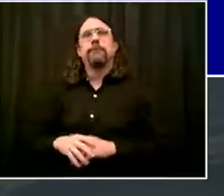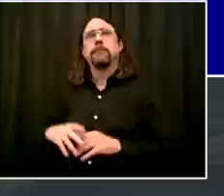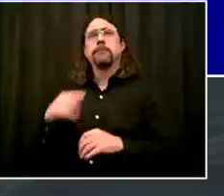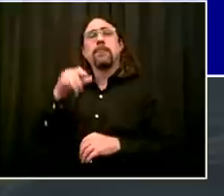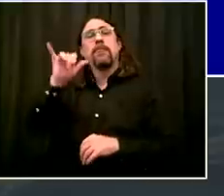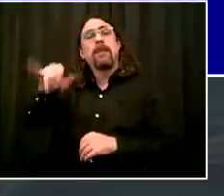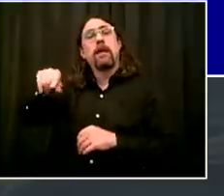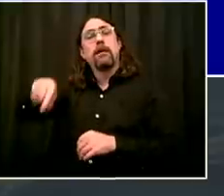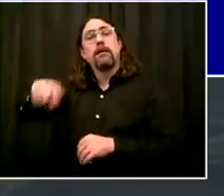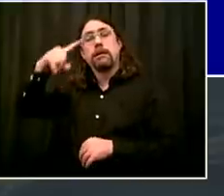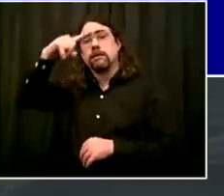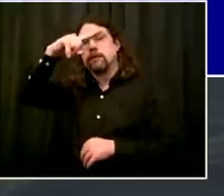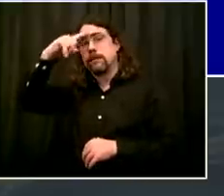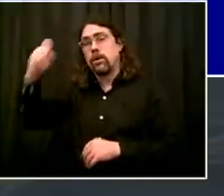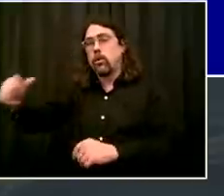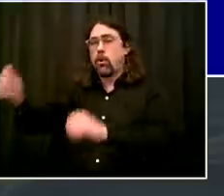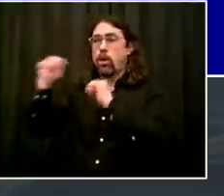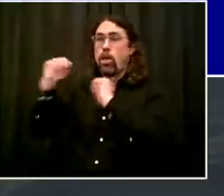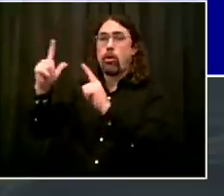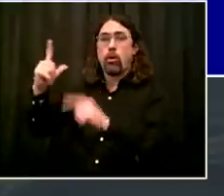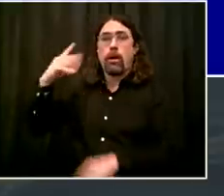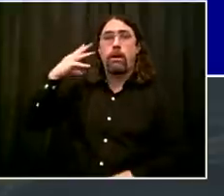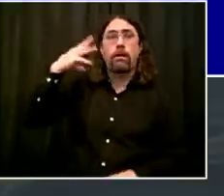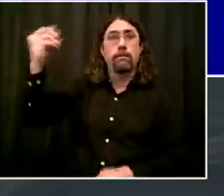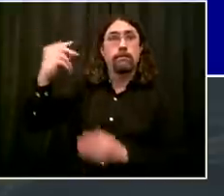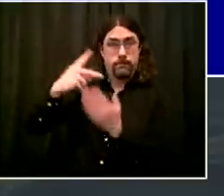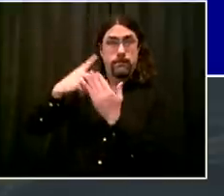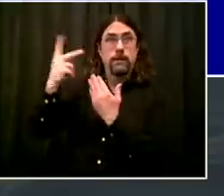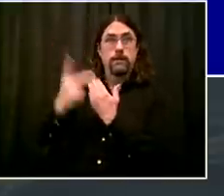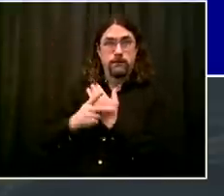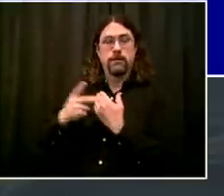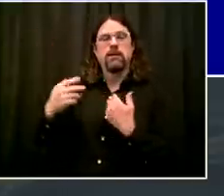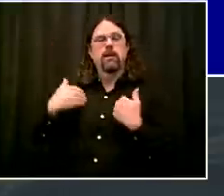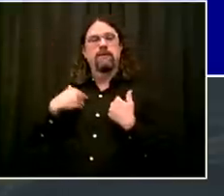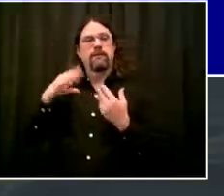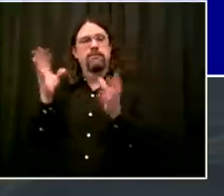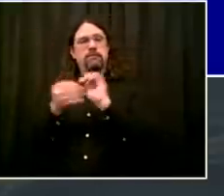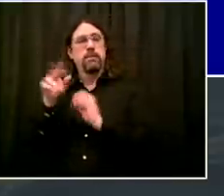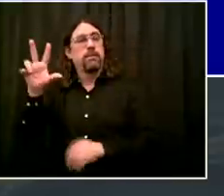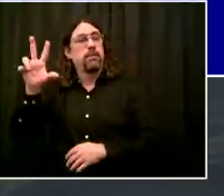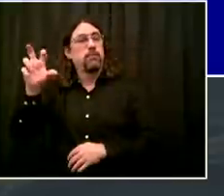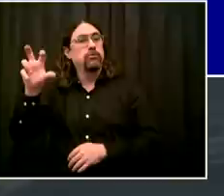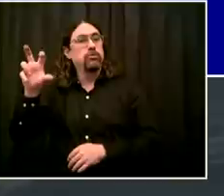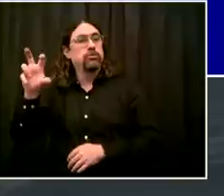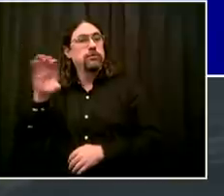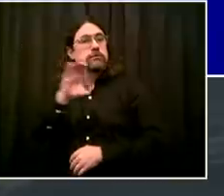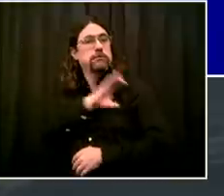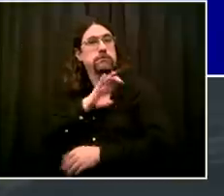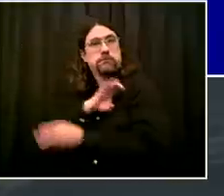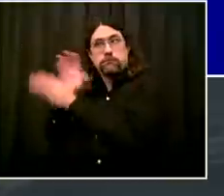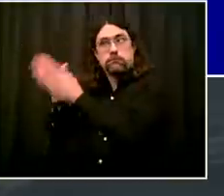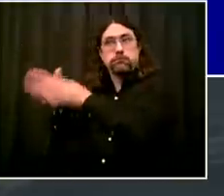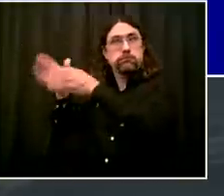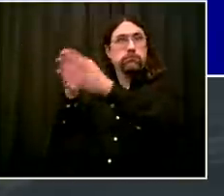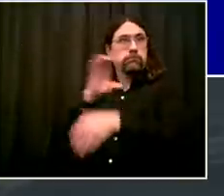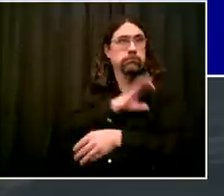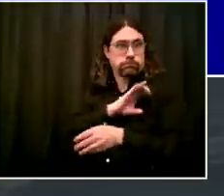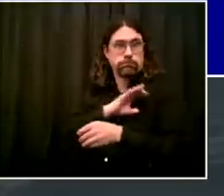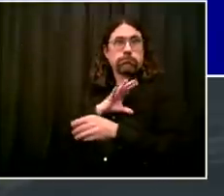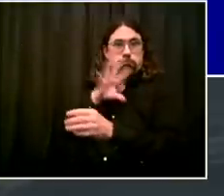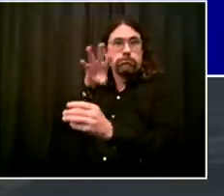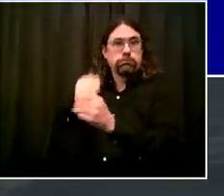on your screen. Our communities have been hardest hit by gun violence. We want to make sure gun violence does not